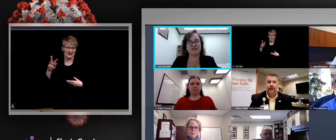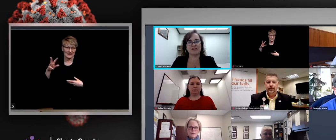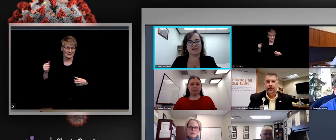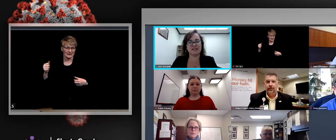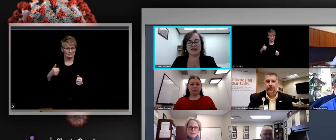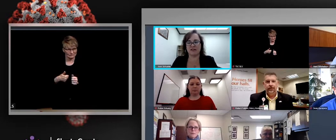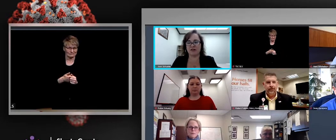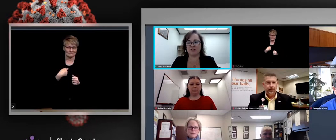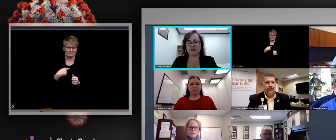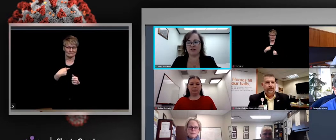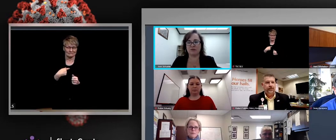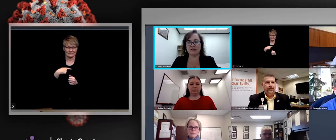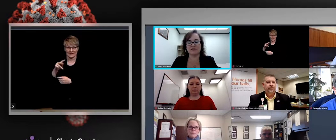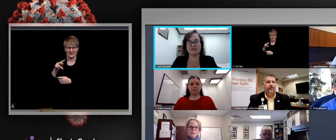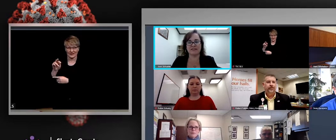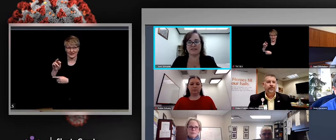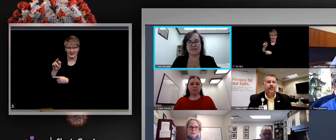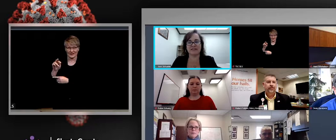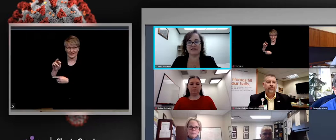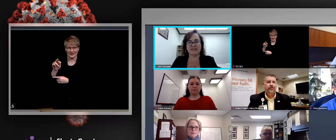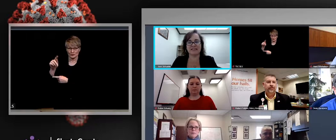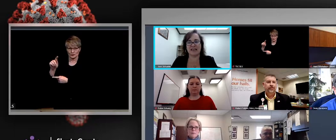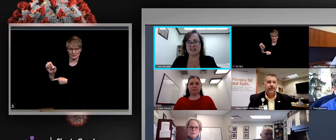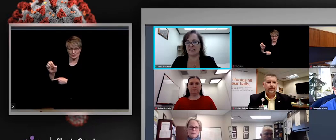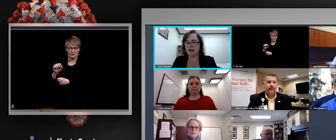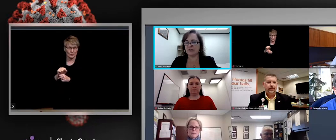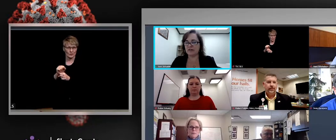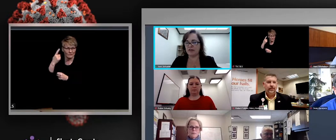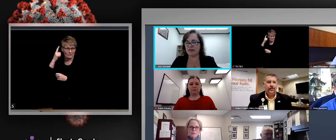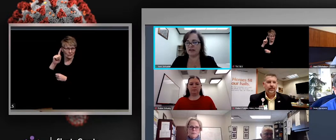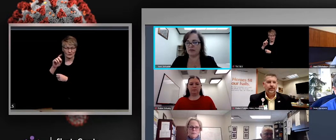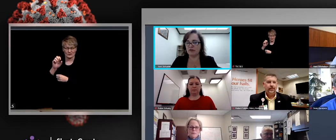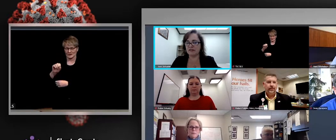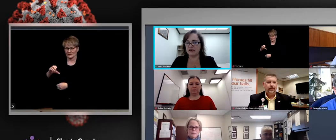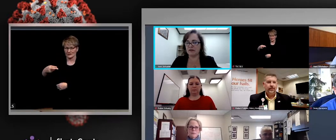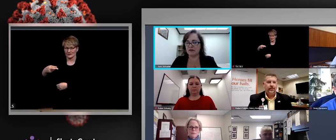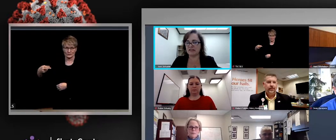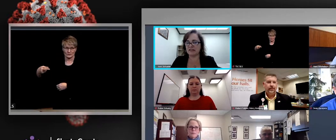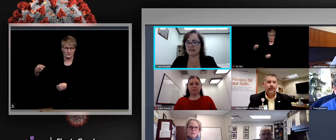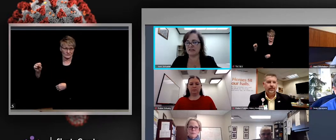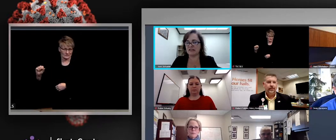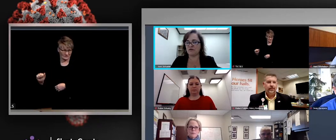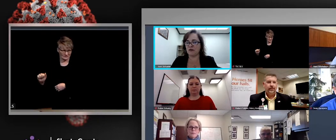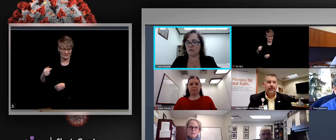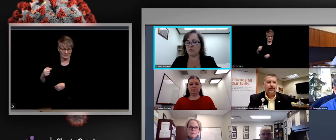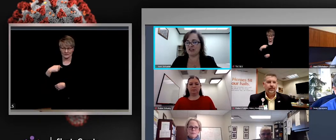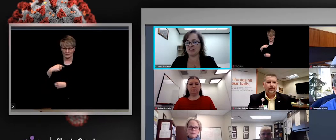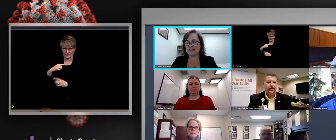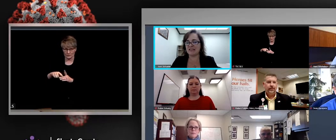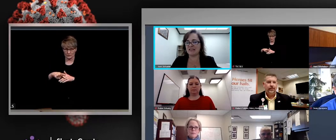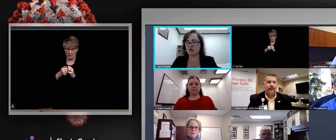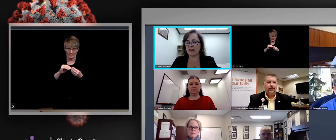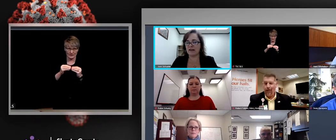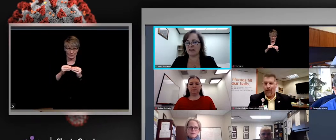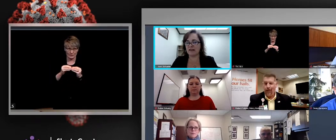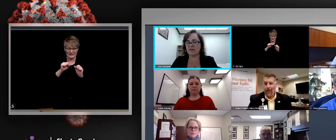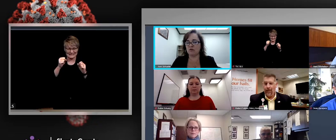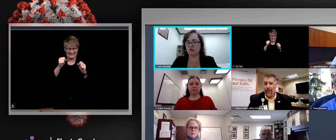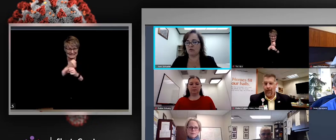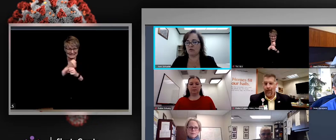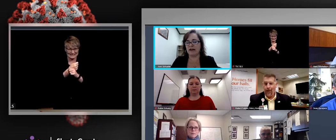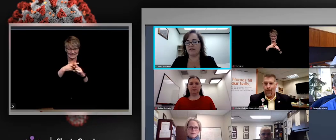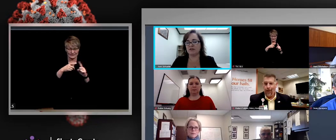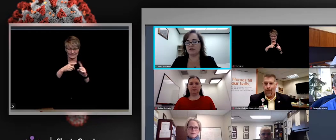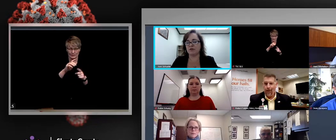Officer for the Shasta County Health and Human Services Agency. We'll start with the numbers, the statistics from March 19th and 20th,